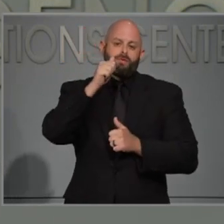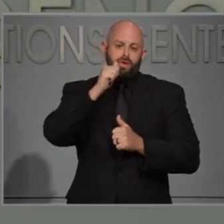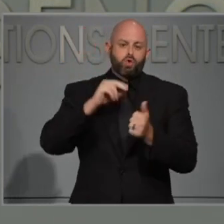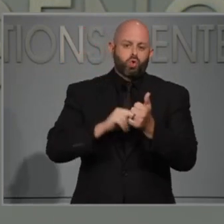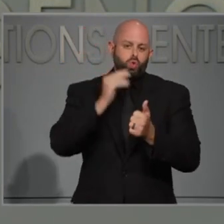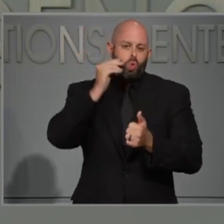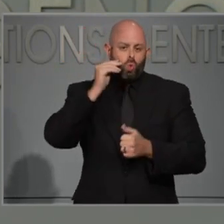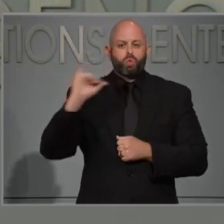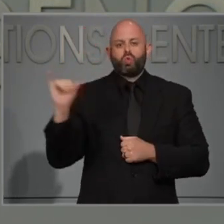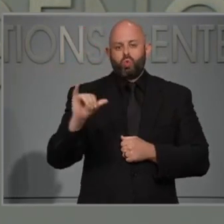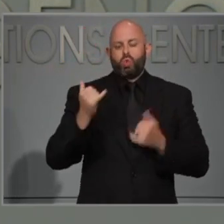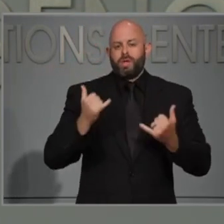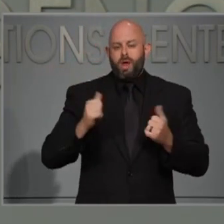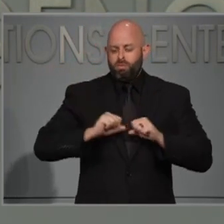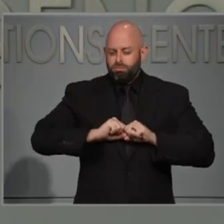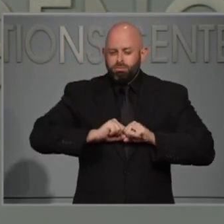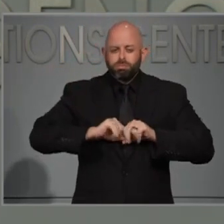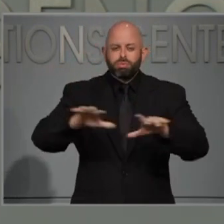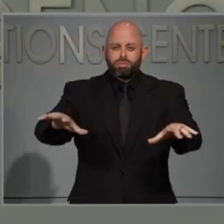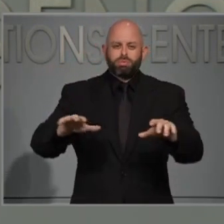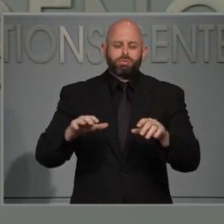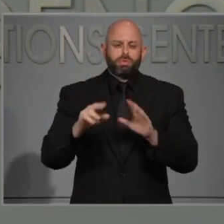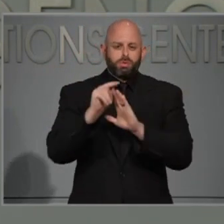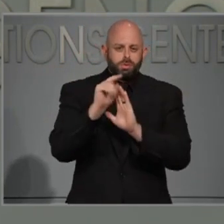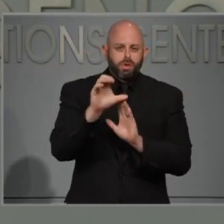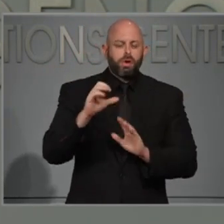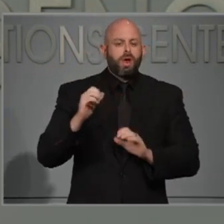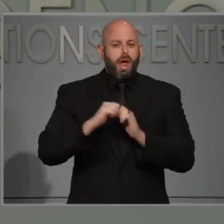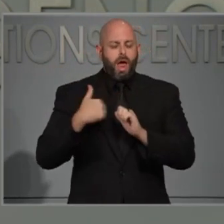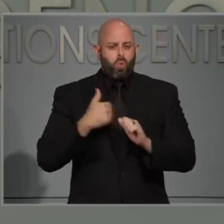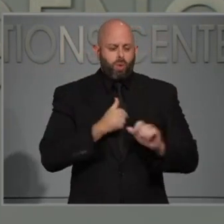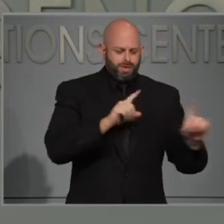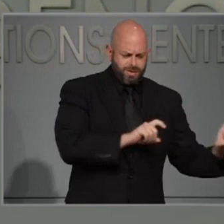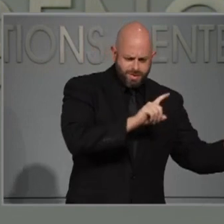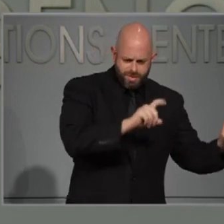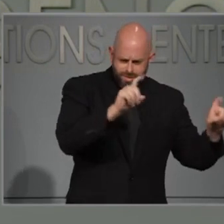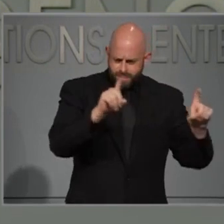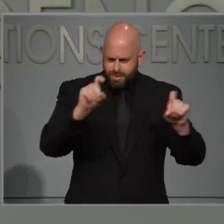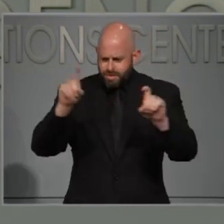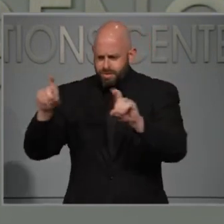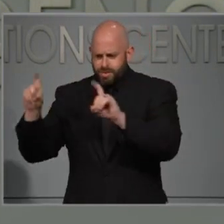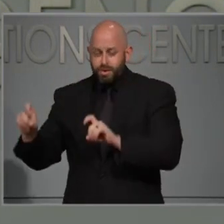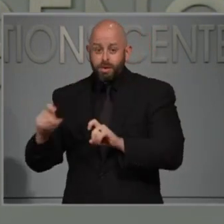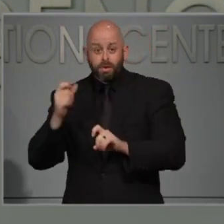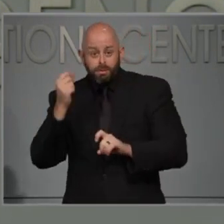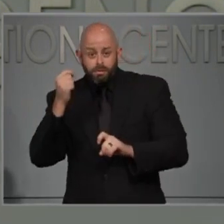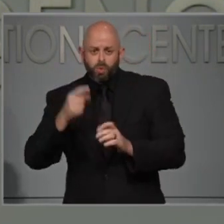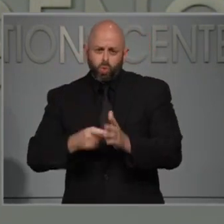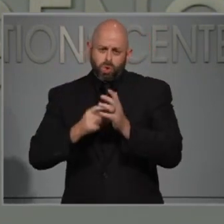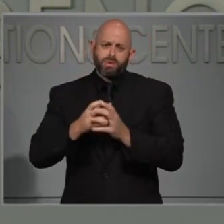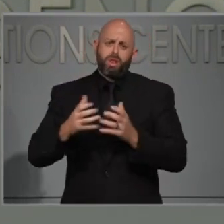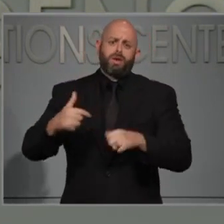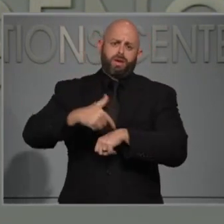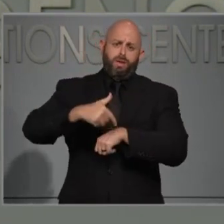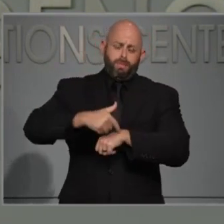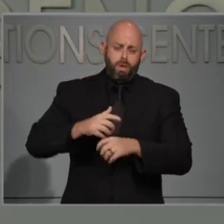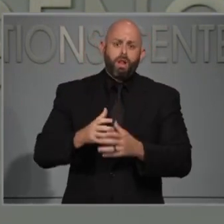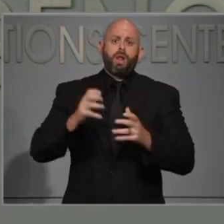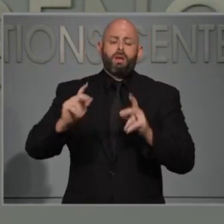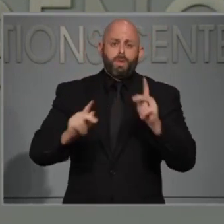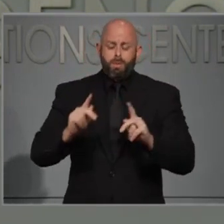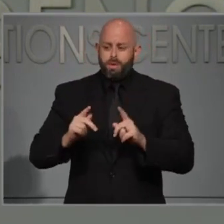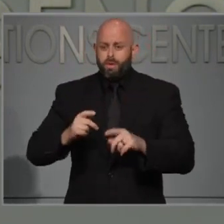facilities across the state on how can we marshal the resources, both the time and people and supplies, but also the